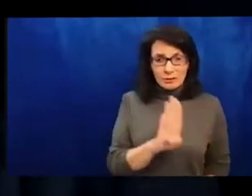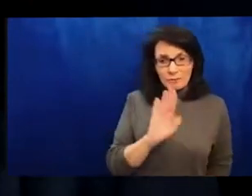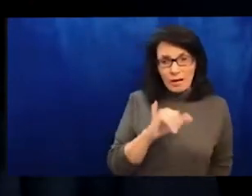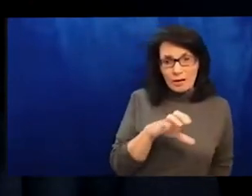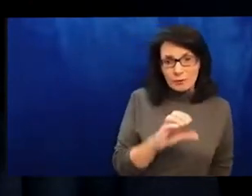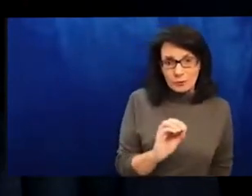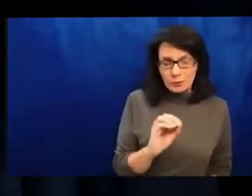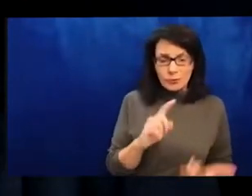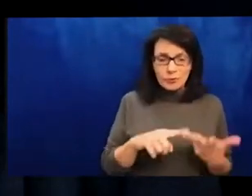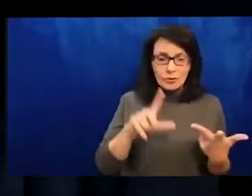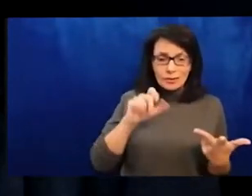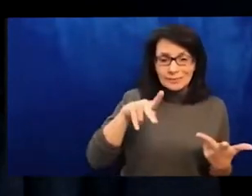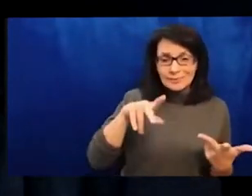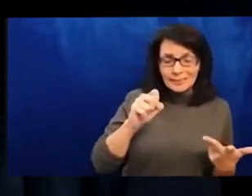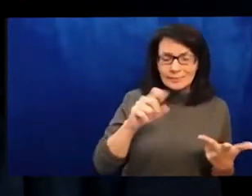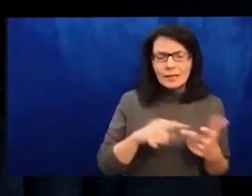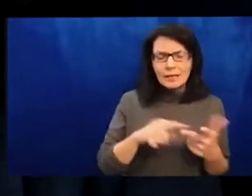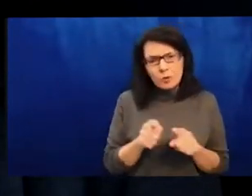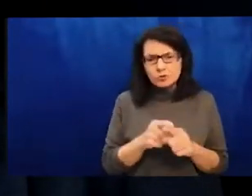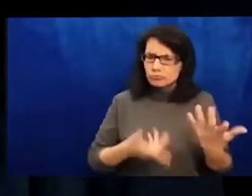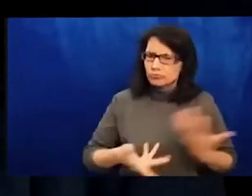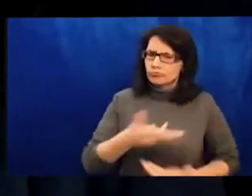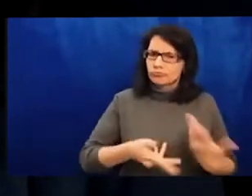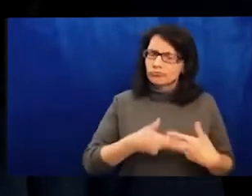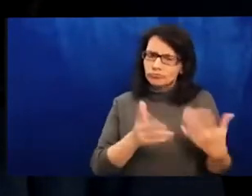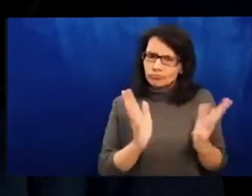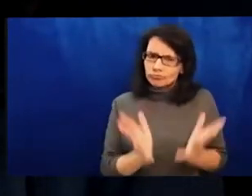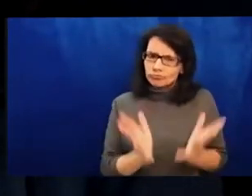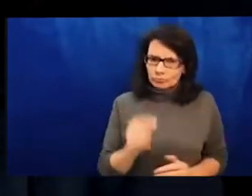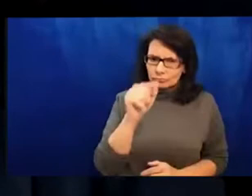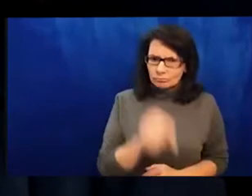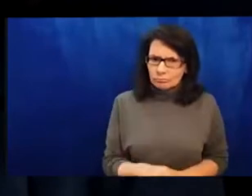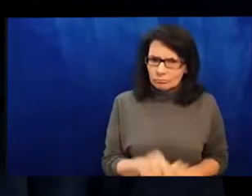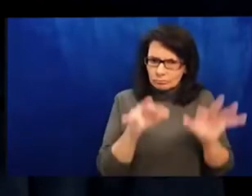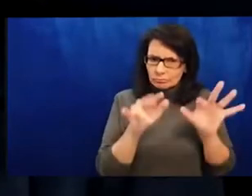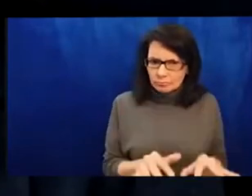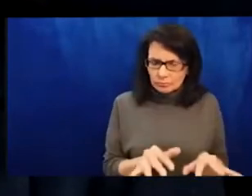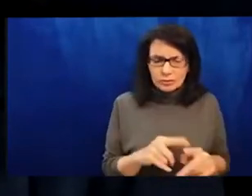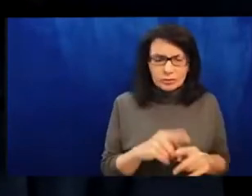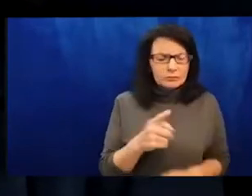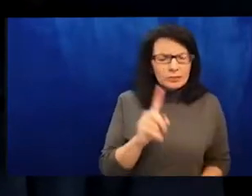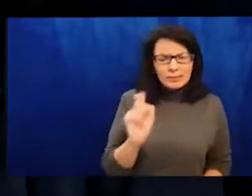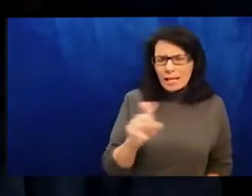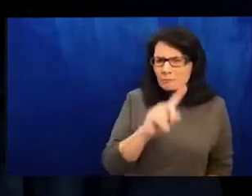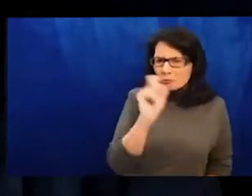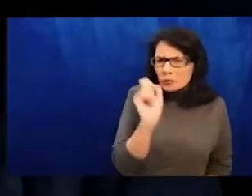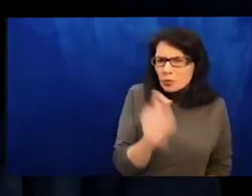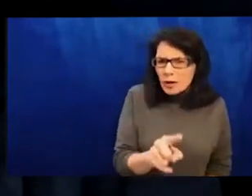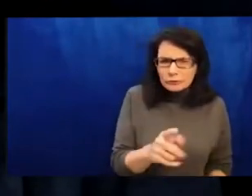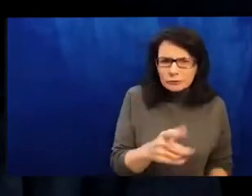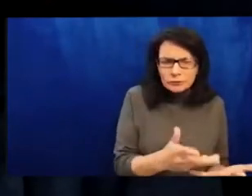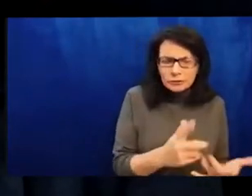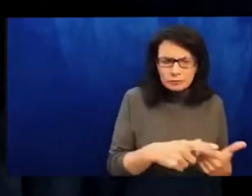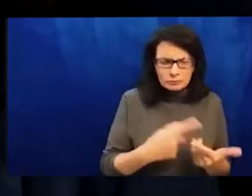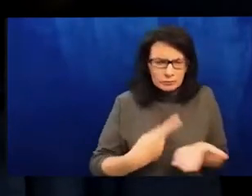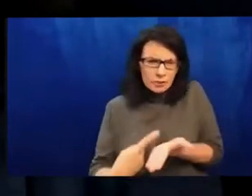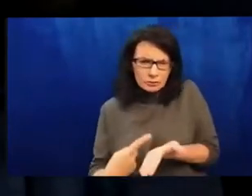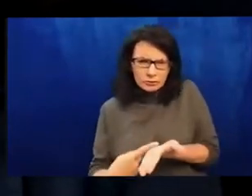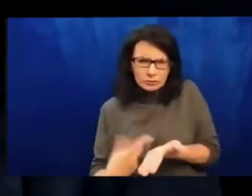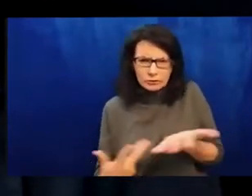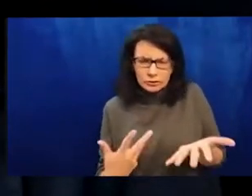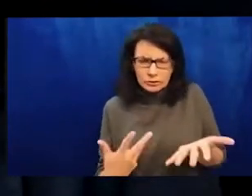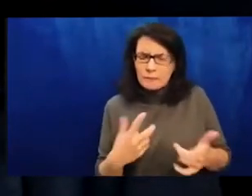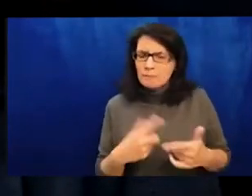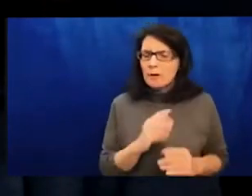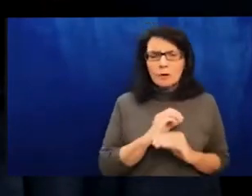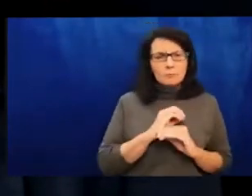chat where you'll see them most active today. In the chat, you'll also find more information about today's program, including housekeeping notes, full speaker